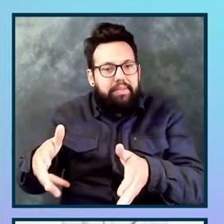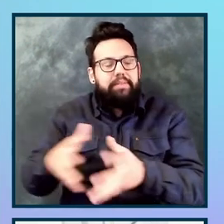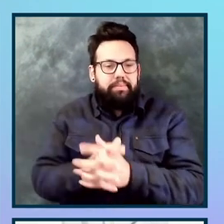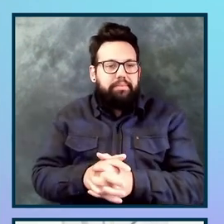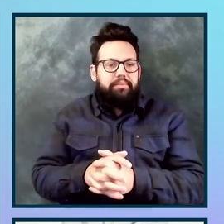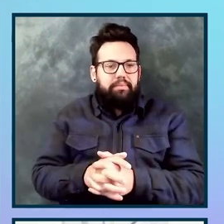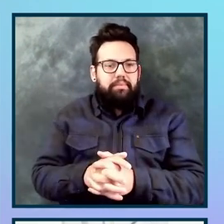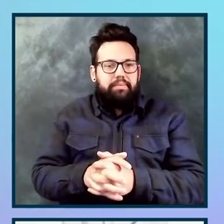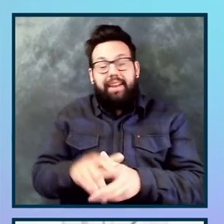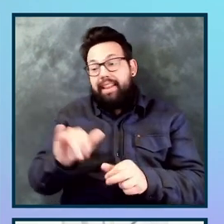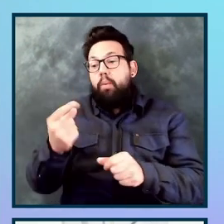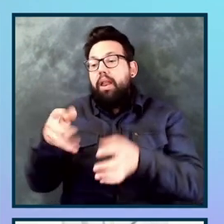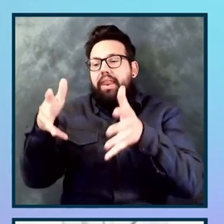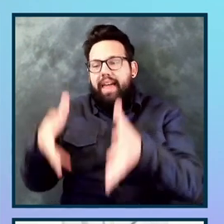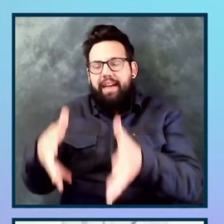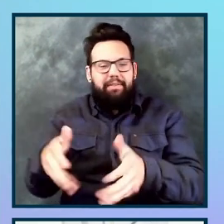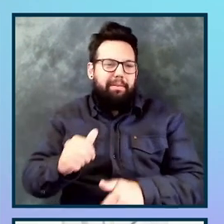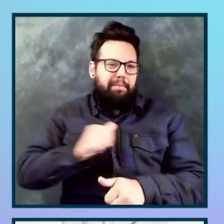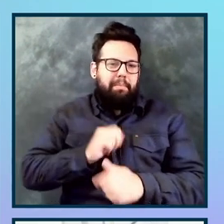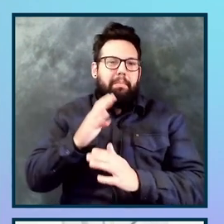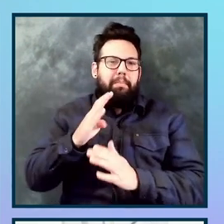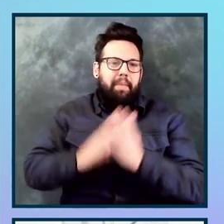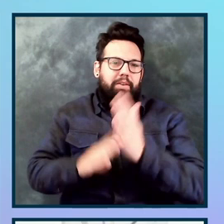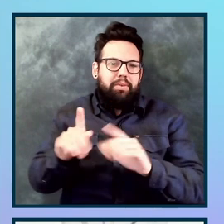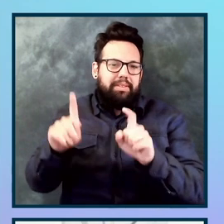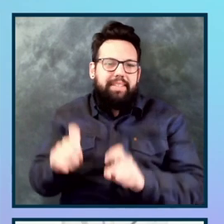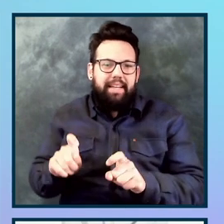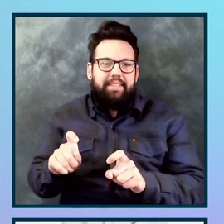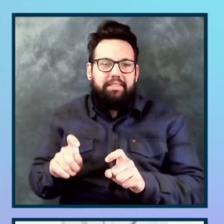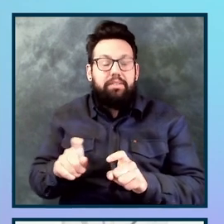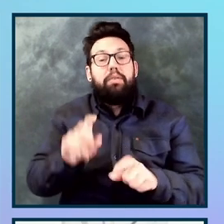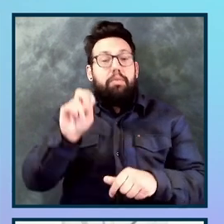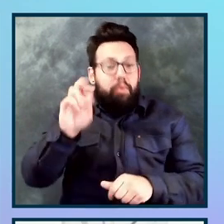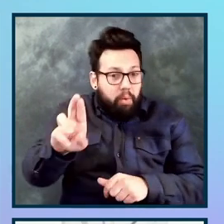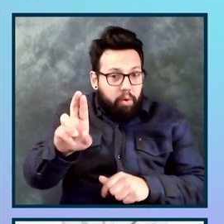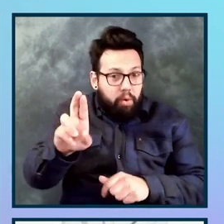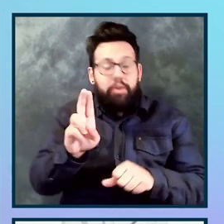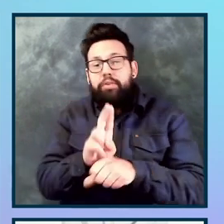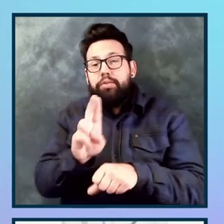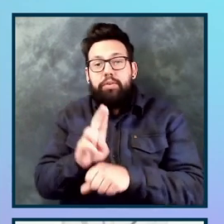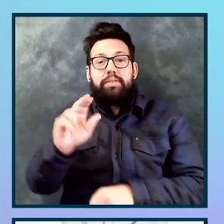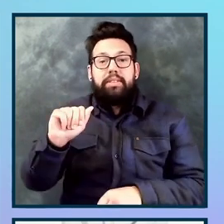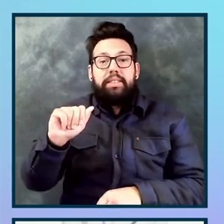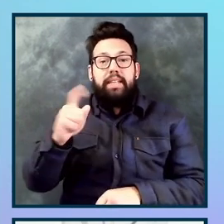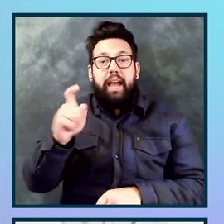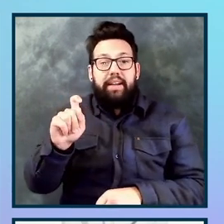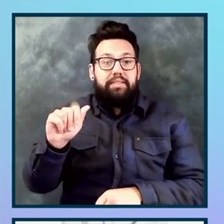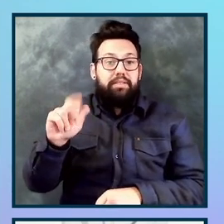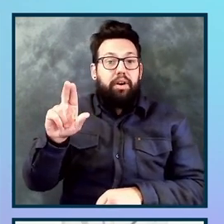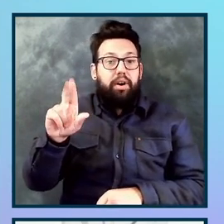And you can also go through ax auditor, which is a single system of record and do the testing there.